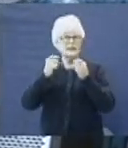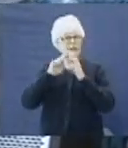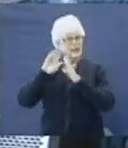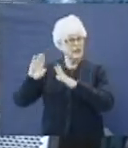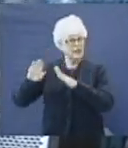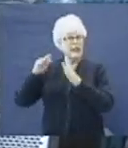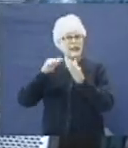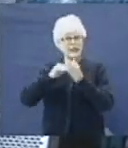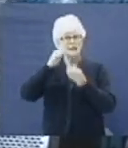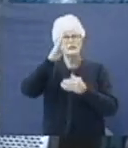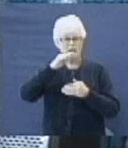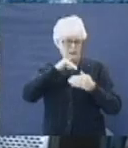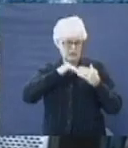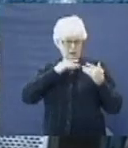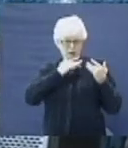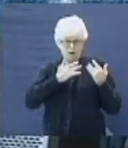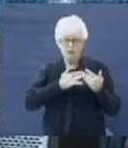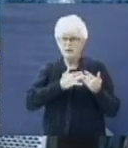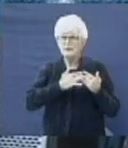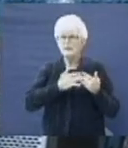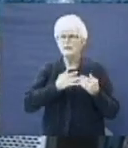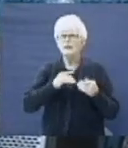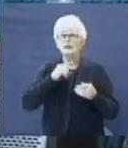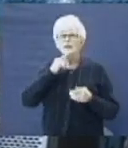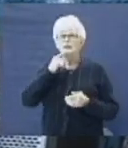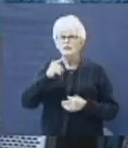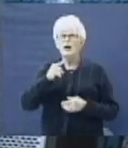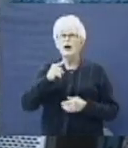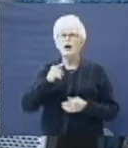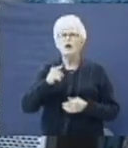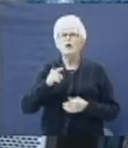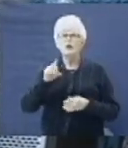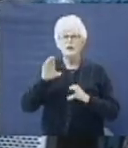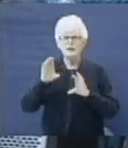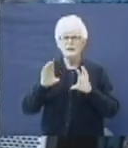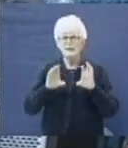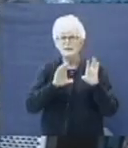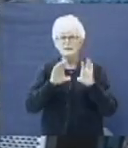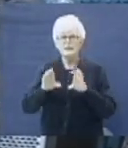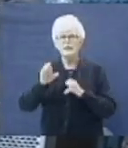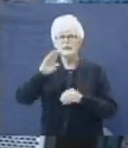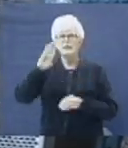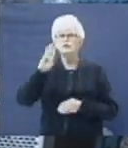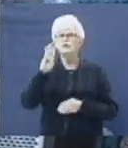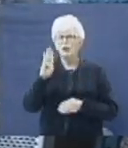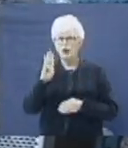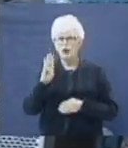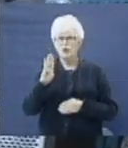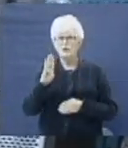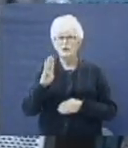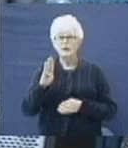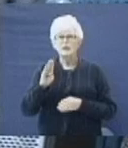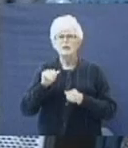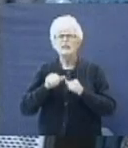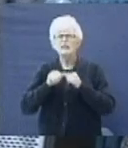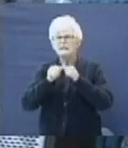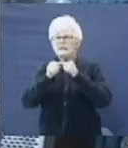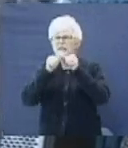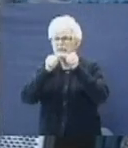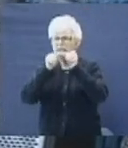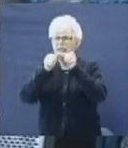in their hearts. So thus did Job continually.